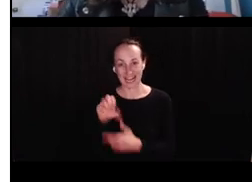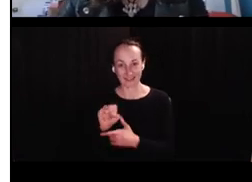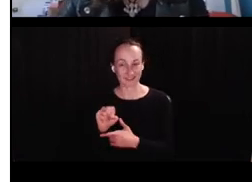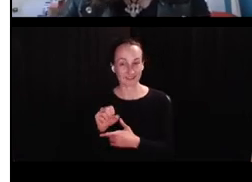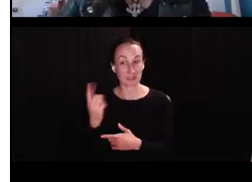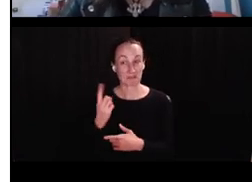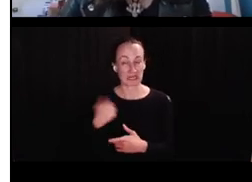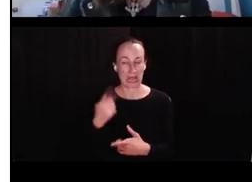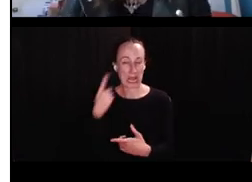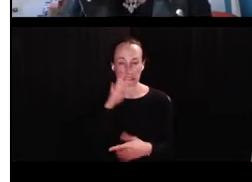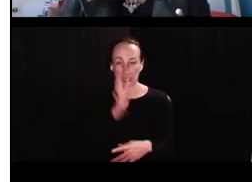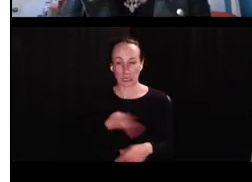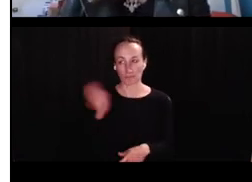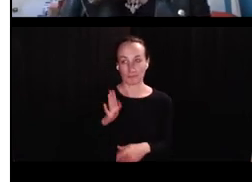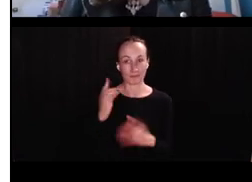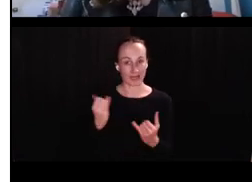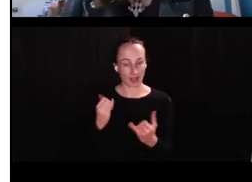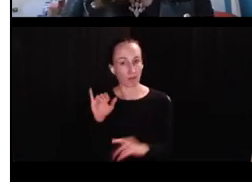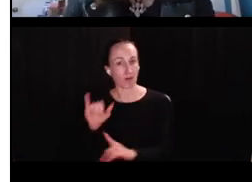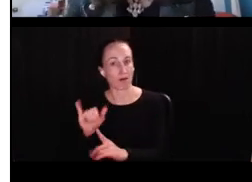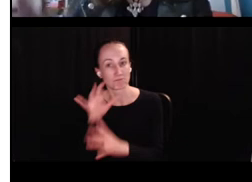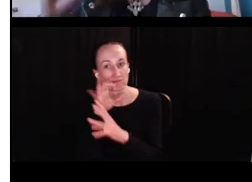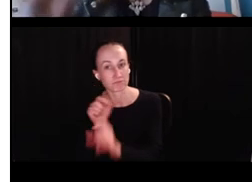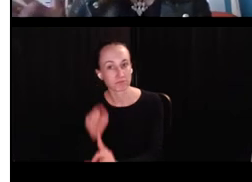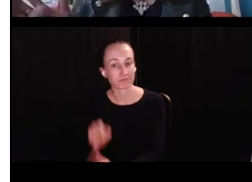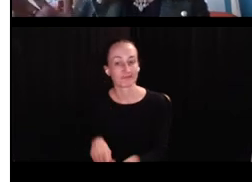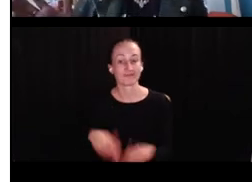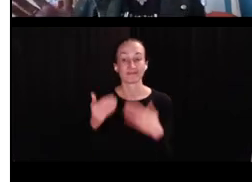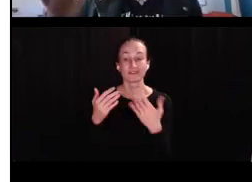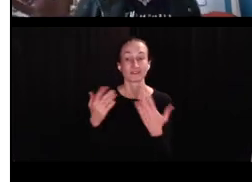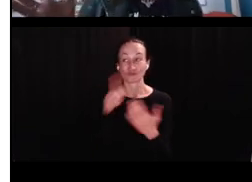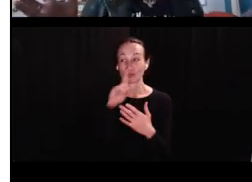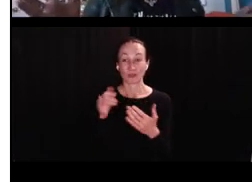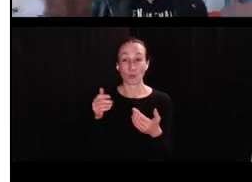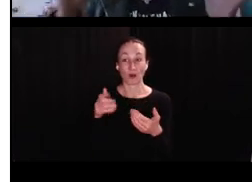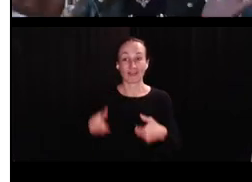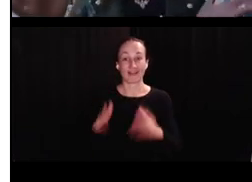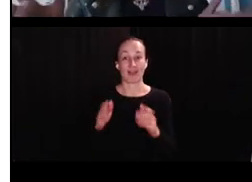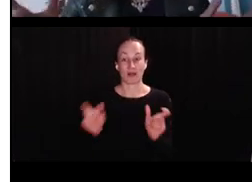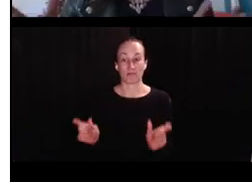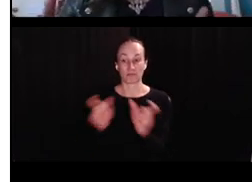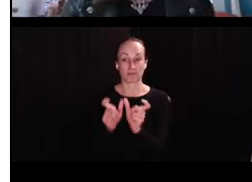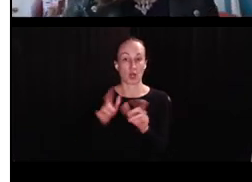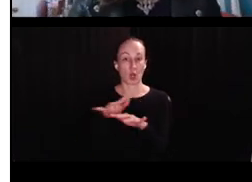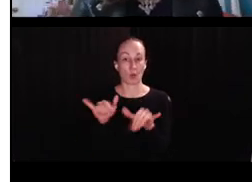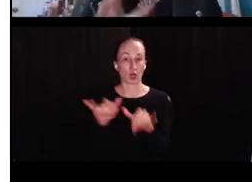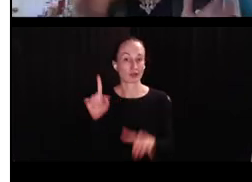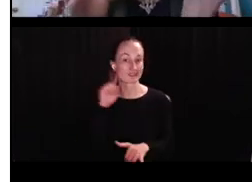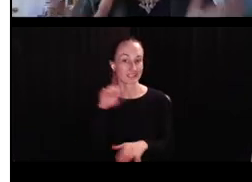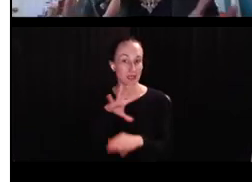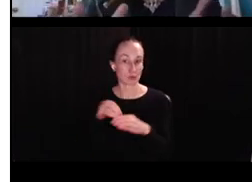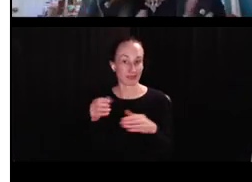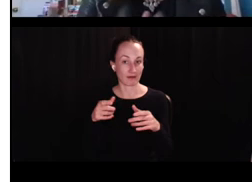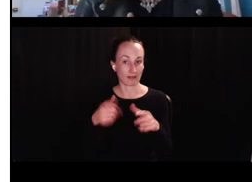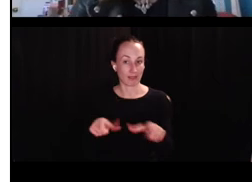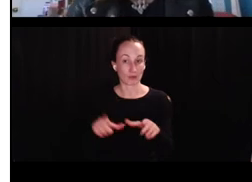Um, and yet I love her now. Um, okay. So phonotactics, basically what are the legal co-occurrences